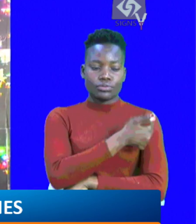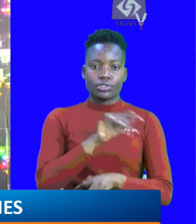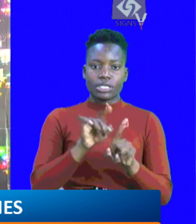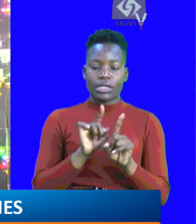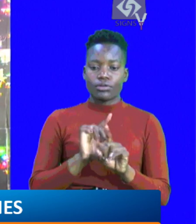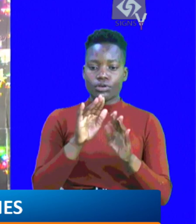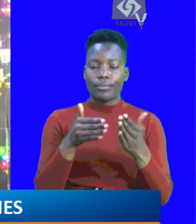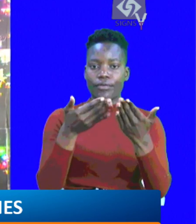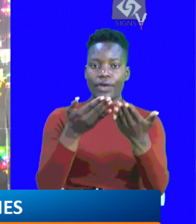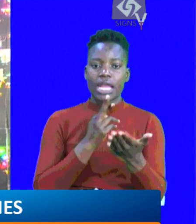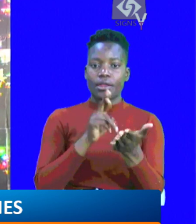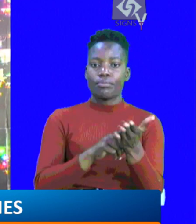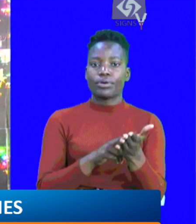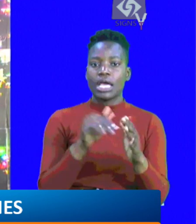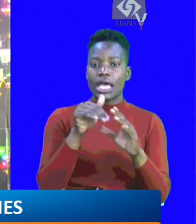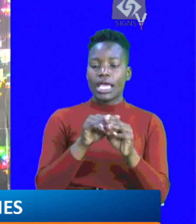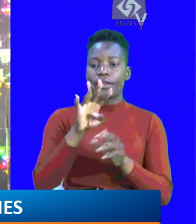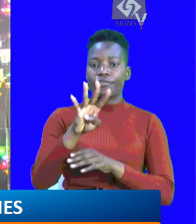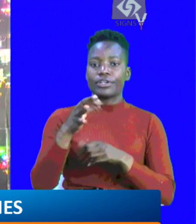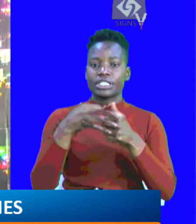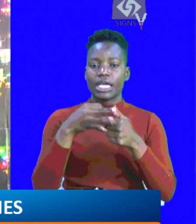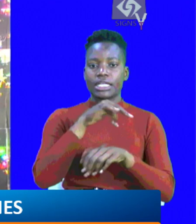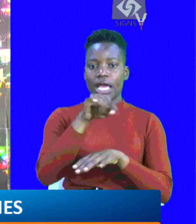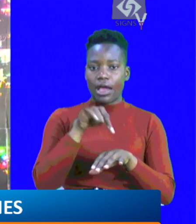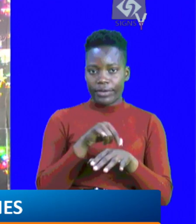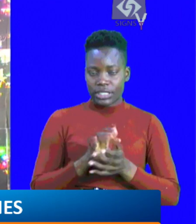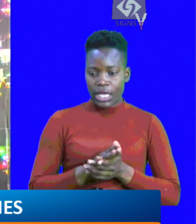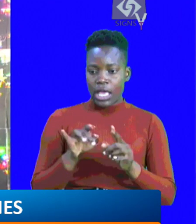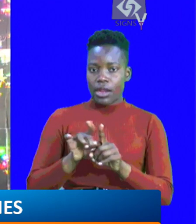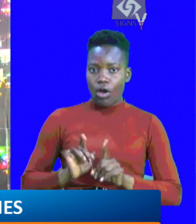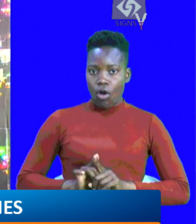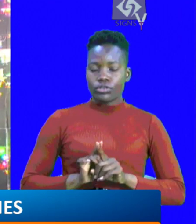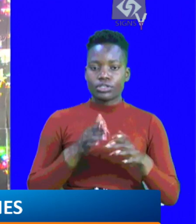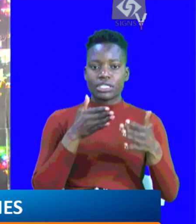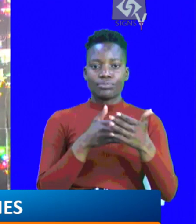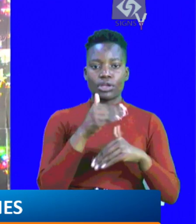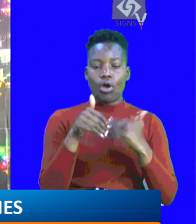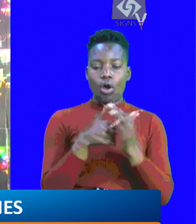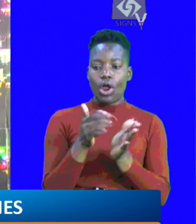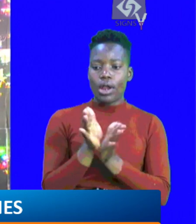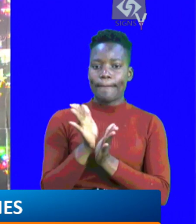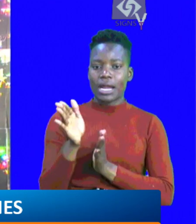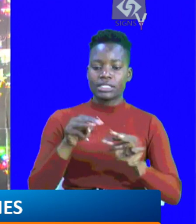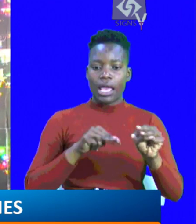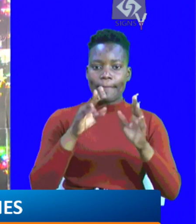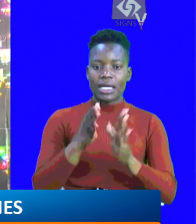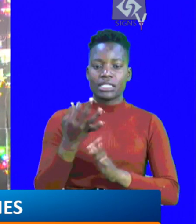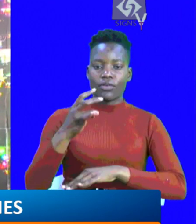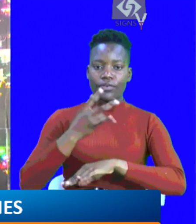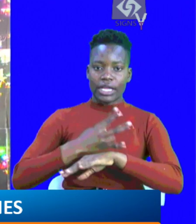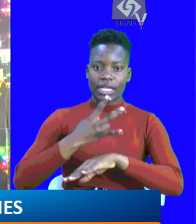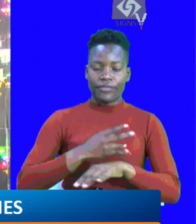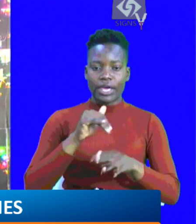investigations at the facilities and provide a report within 48 hours. She has also